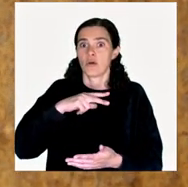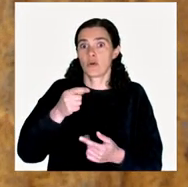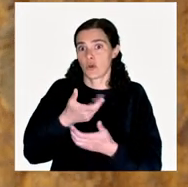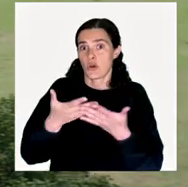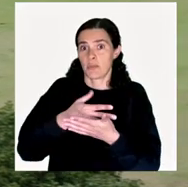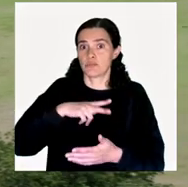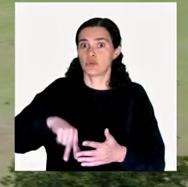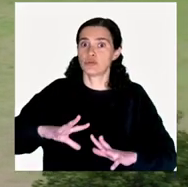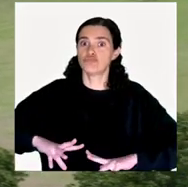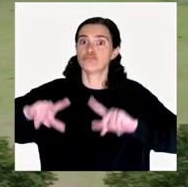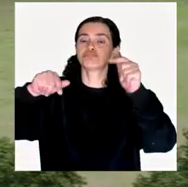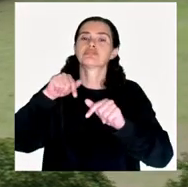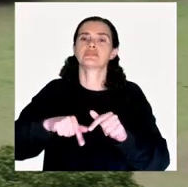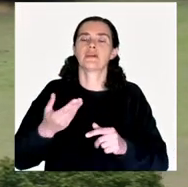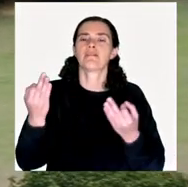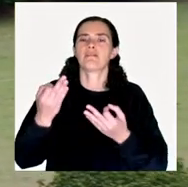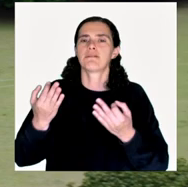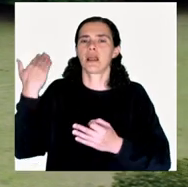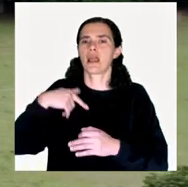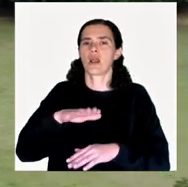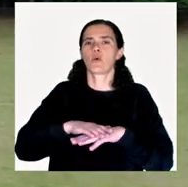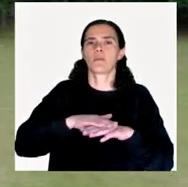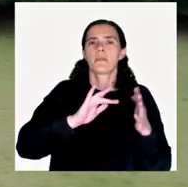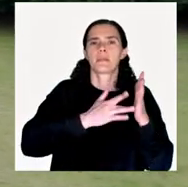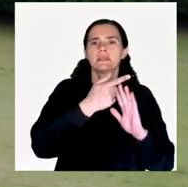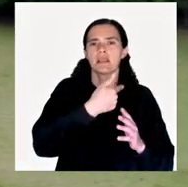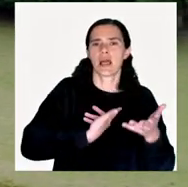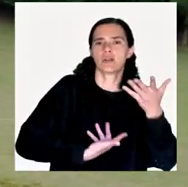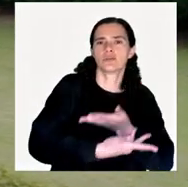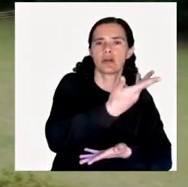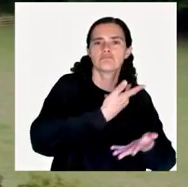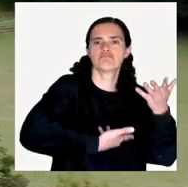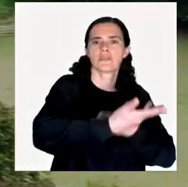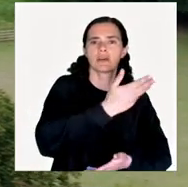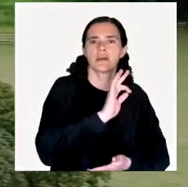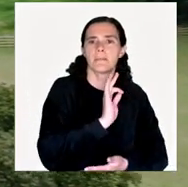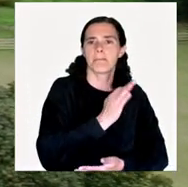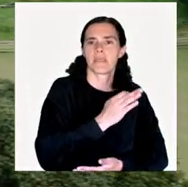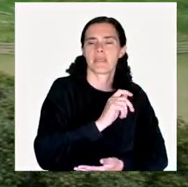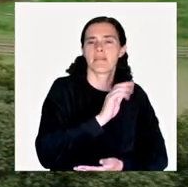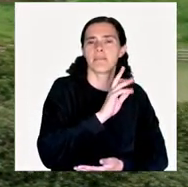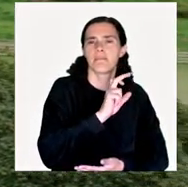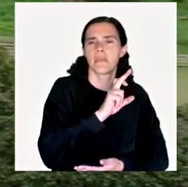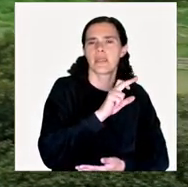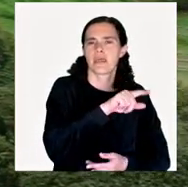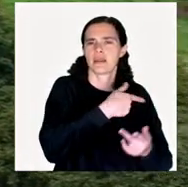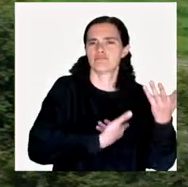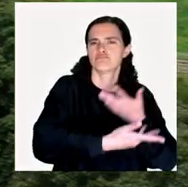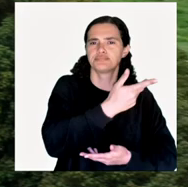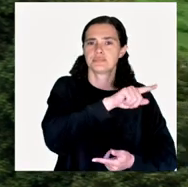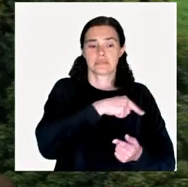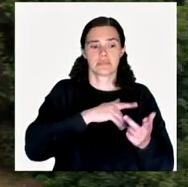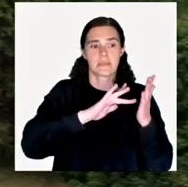the Portuguese economy developed in Brazil and the trade of Brazilwood. Actually, it's also